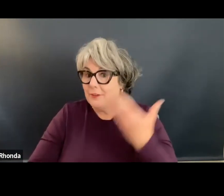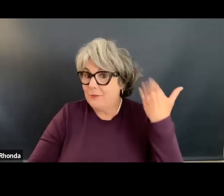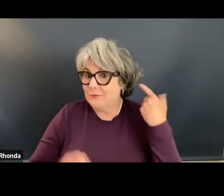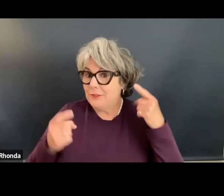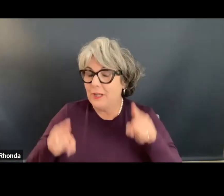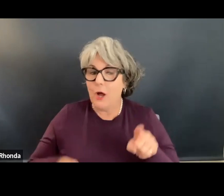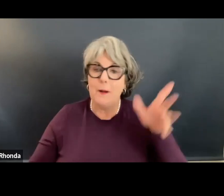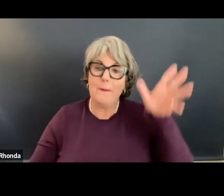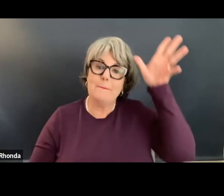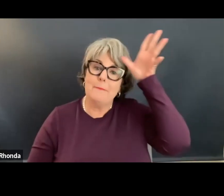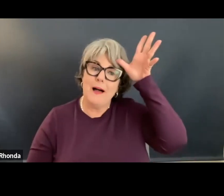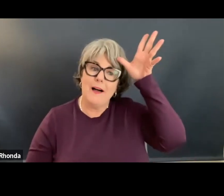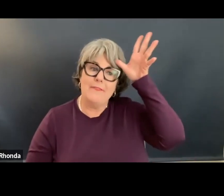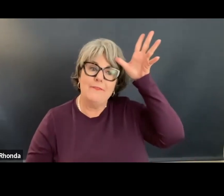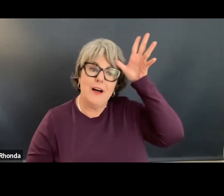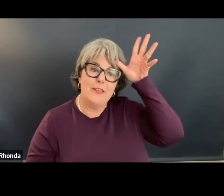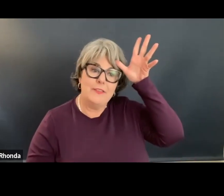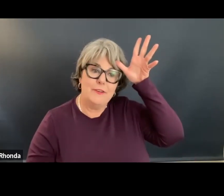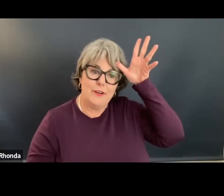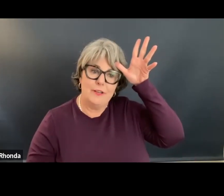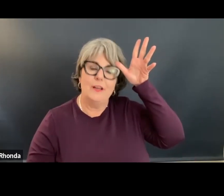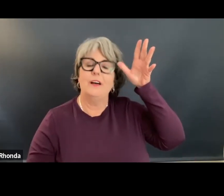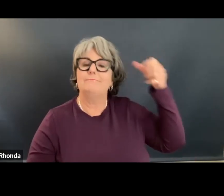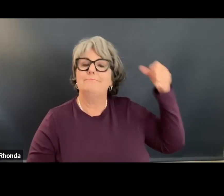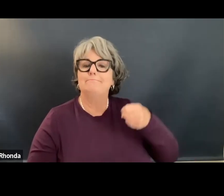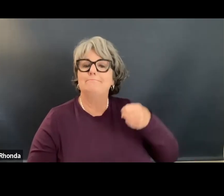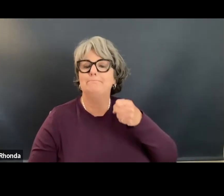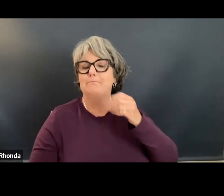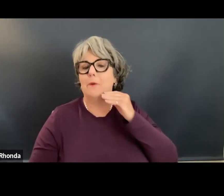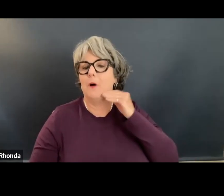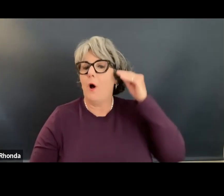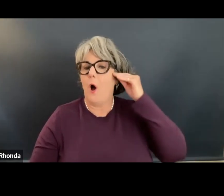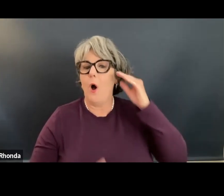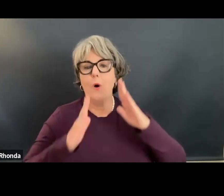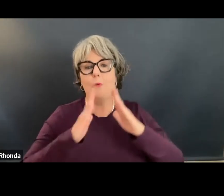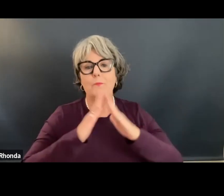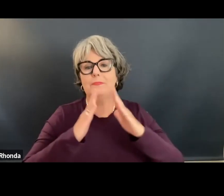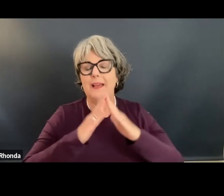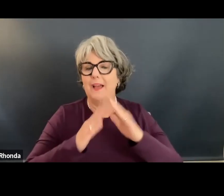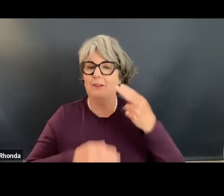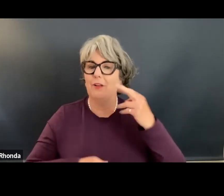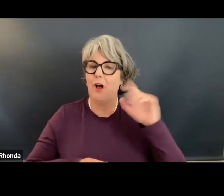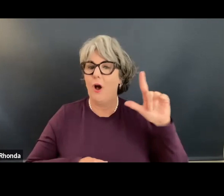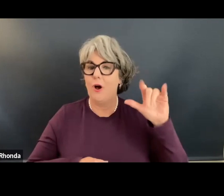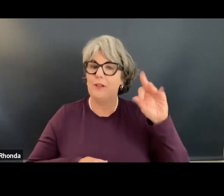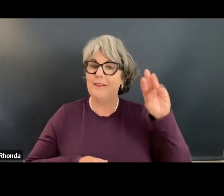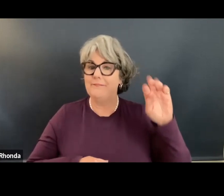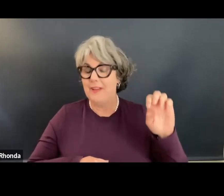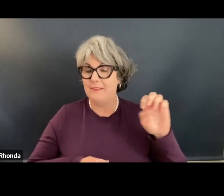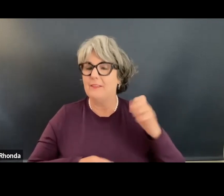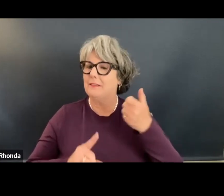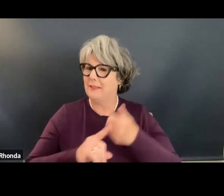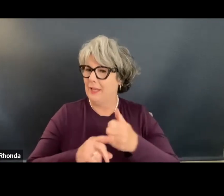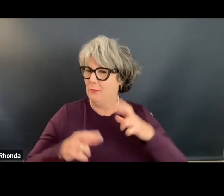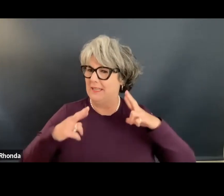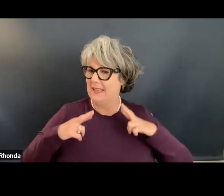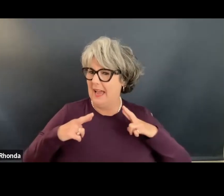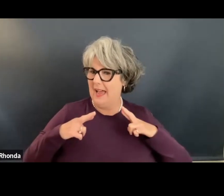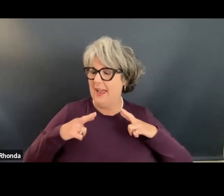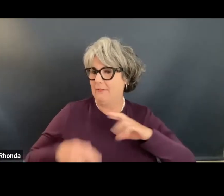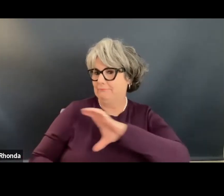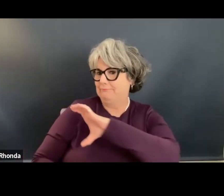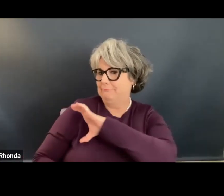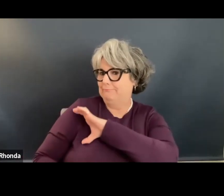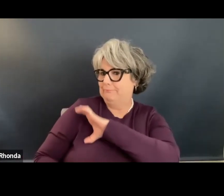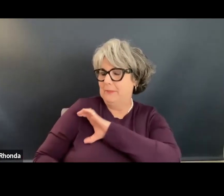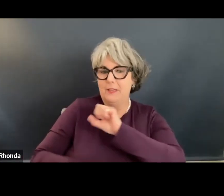my father was inducted into our Hometown Hall of Fame in Meriden, Connecticut. He retired from the police force with over three decades